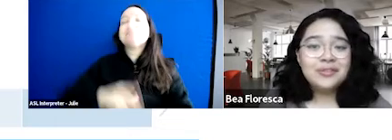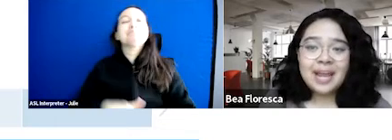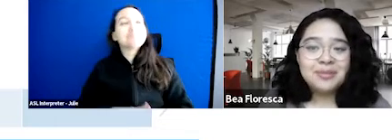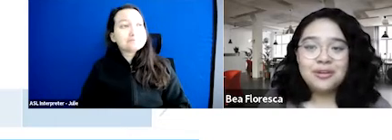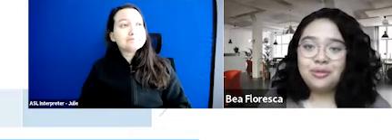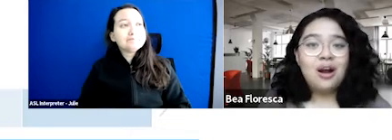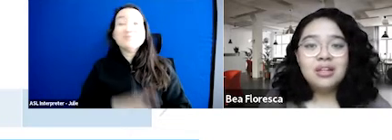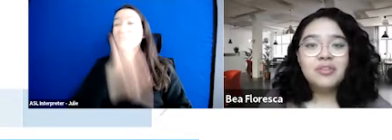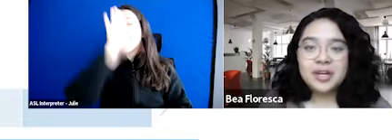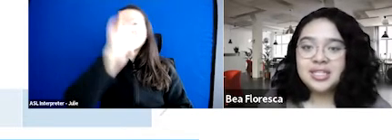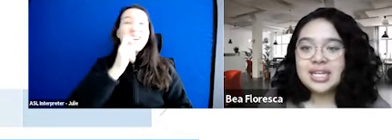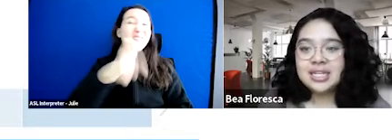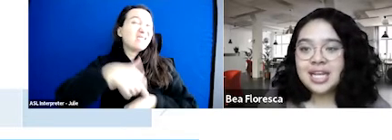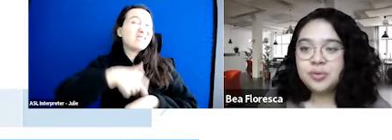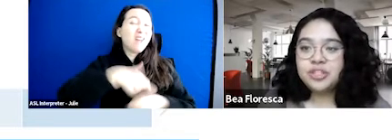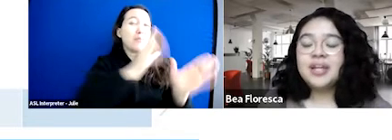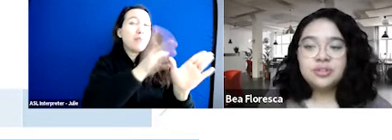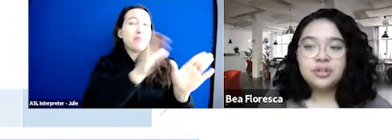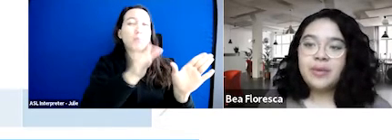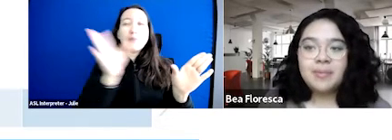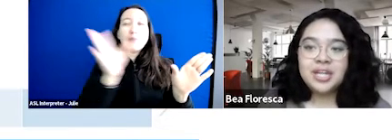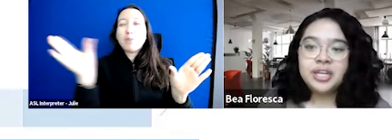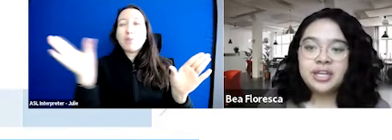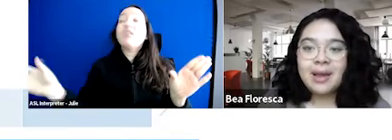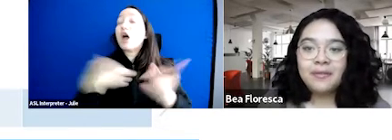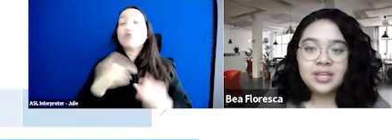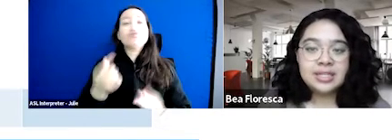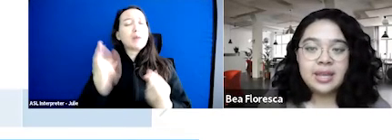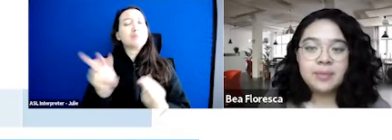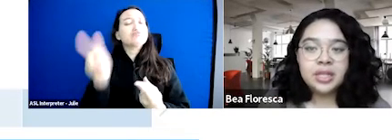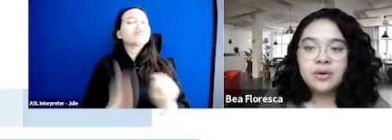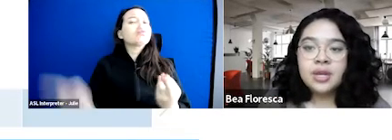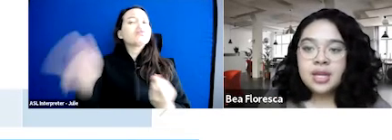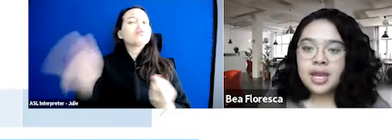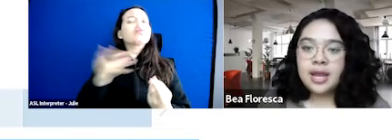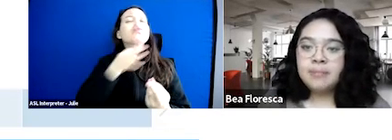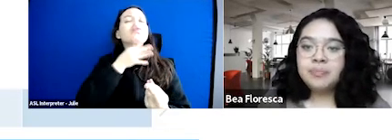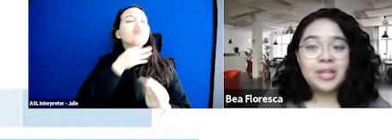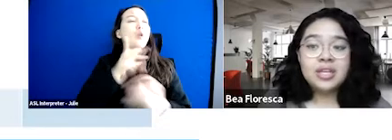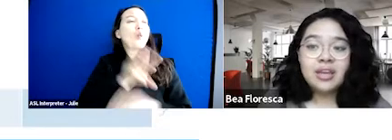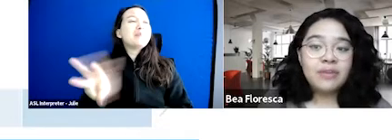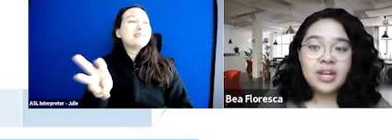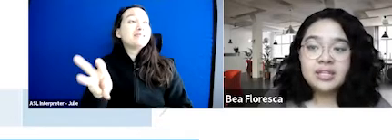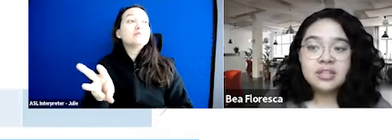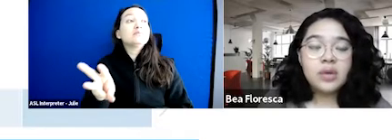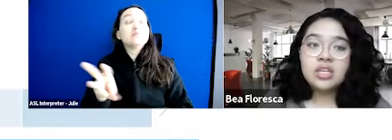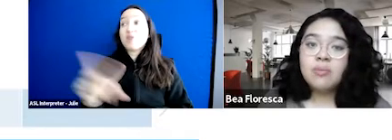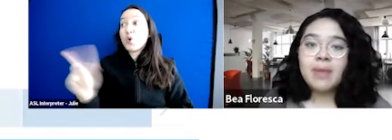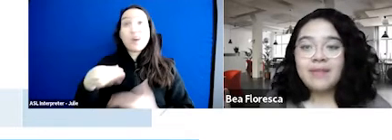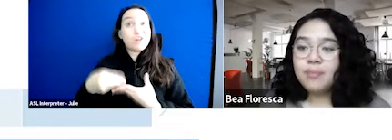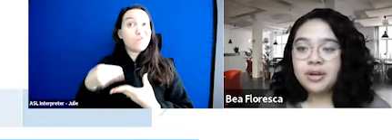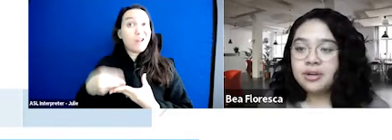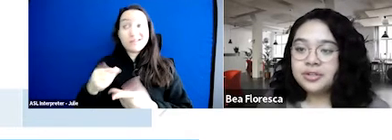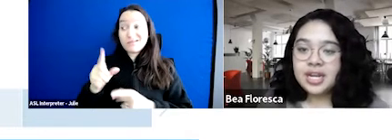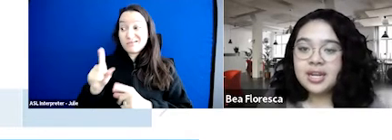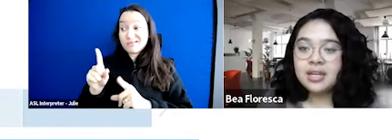We don't have time to go through all of the parts of the data dashboards. certainly recommend checking them out via the site below. By looking at where funding is going, you